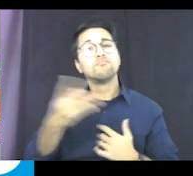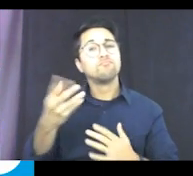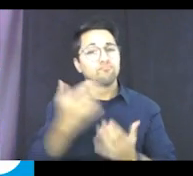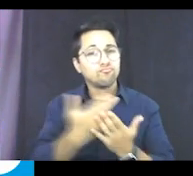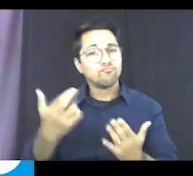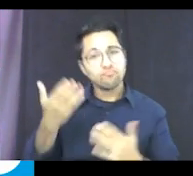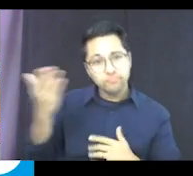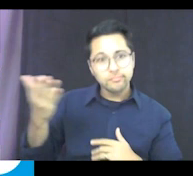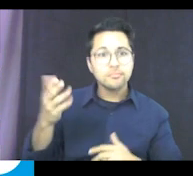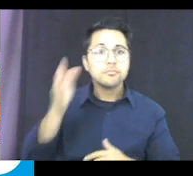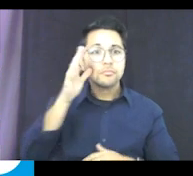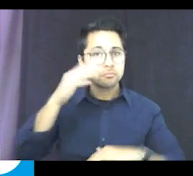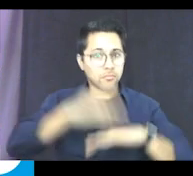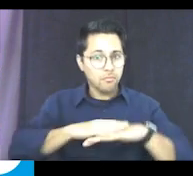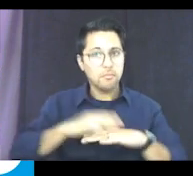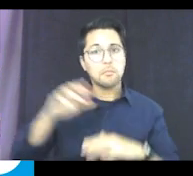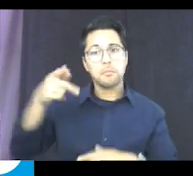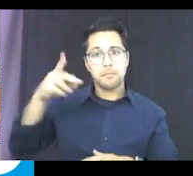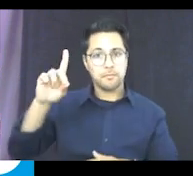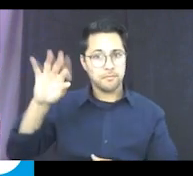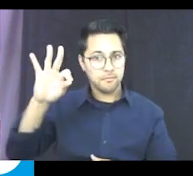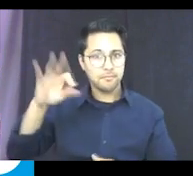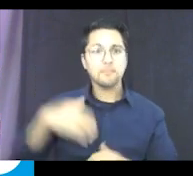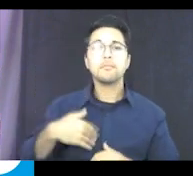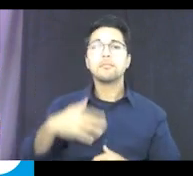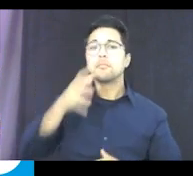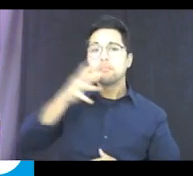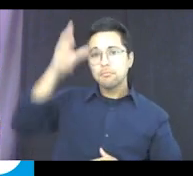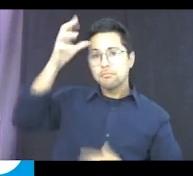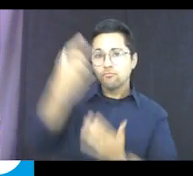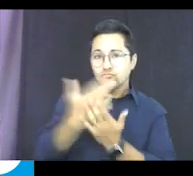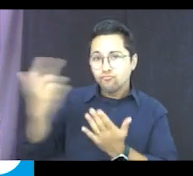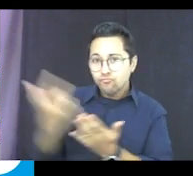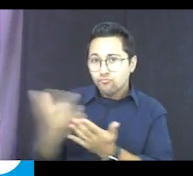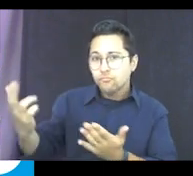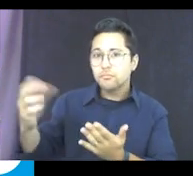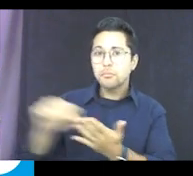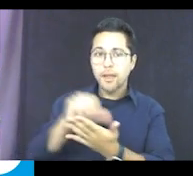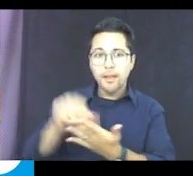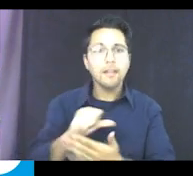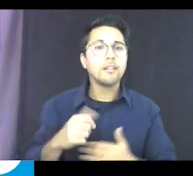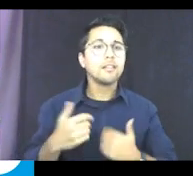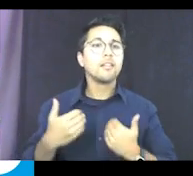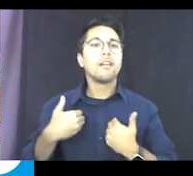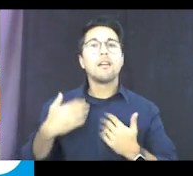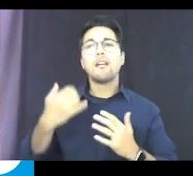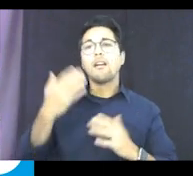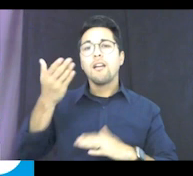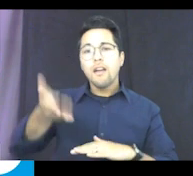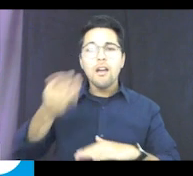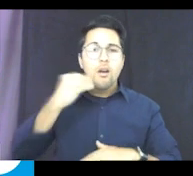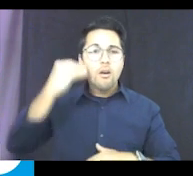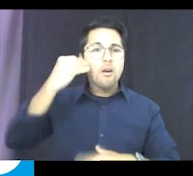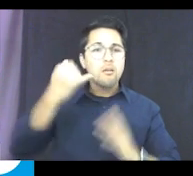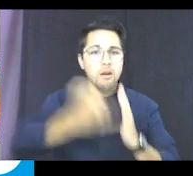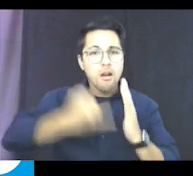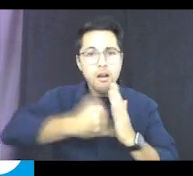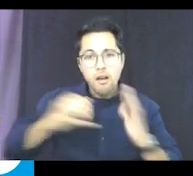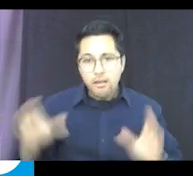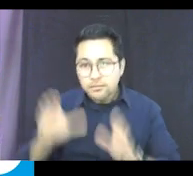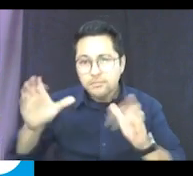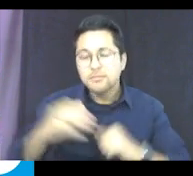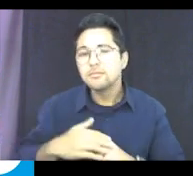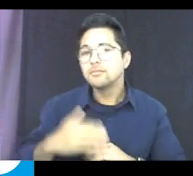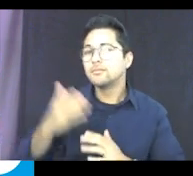here that will also be on that clickable PDF. Our parent resources page, we have at home art activities that you can do with your family,